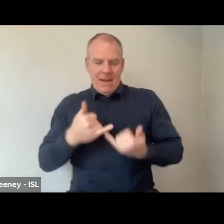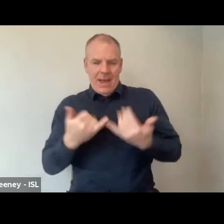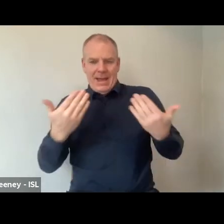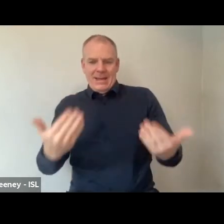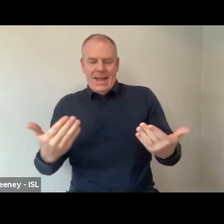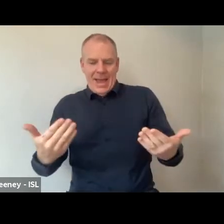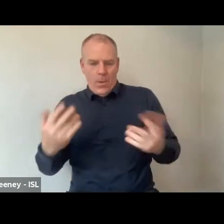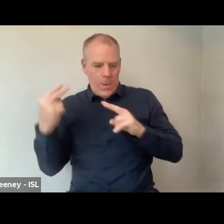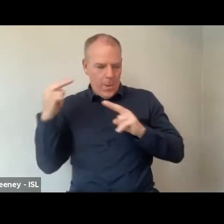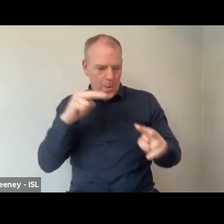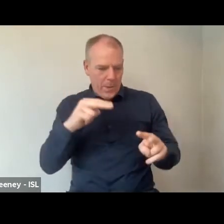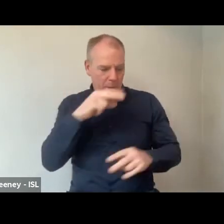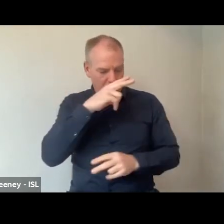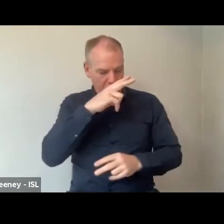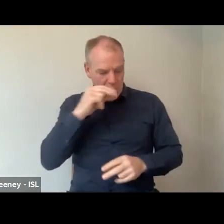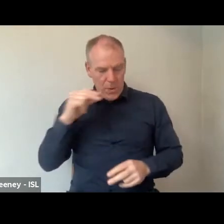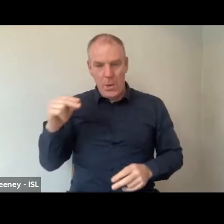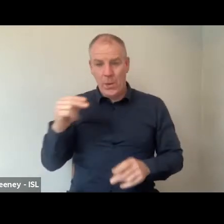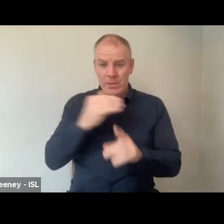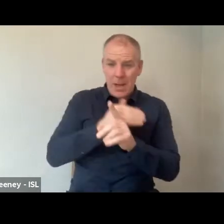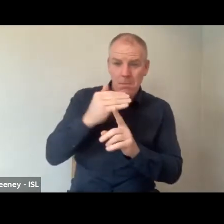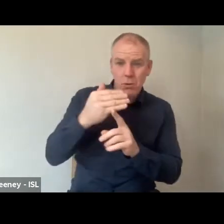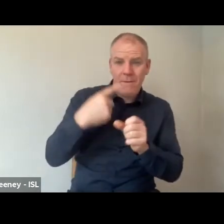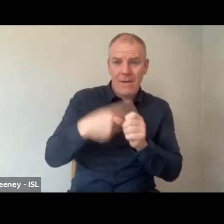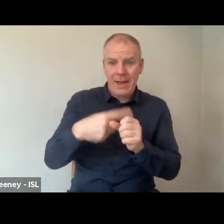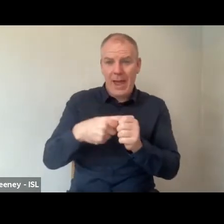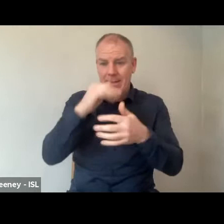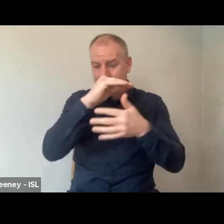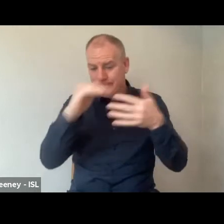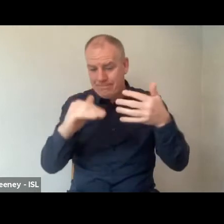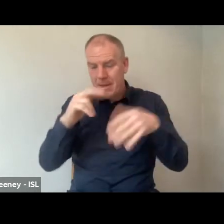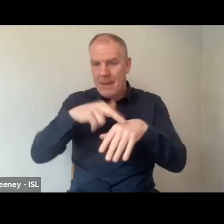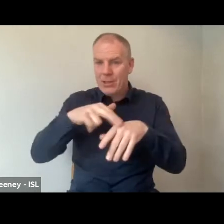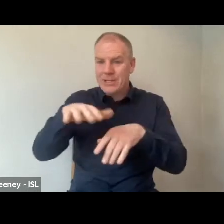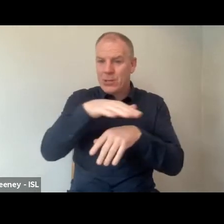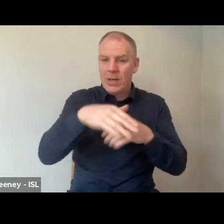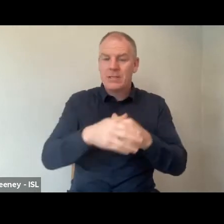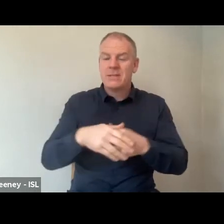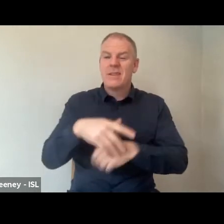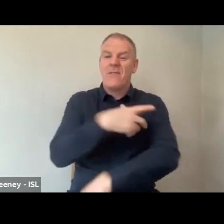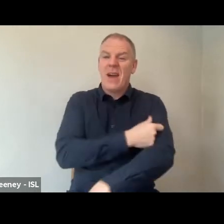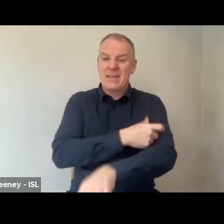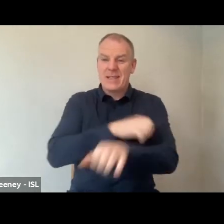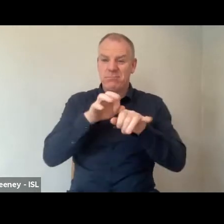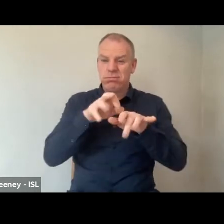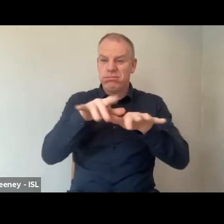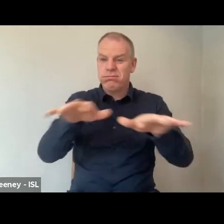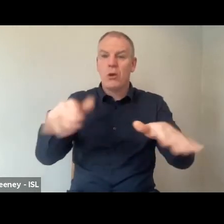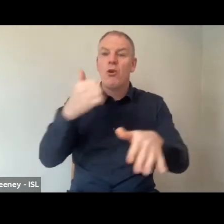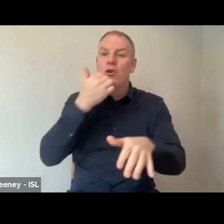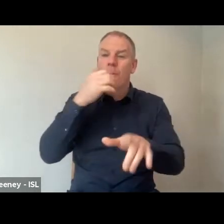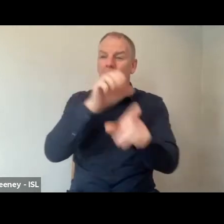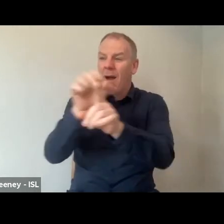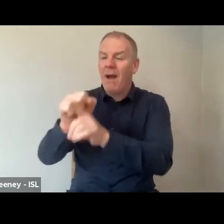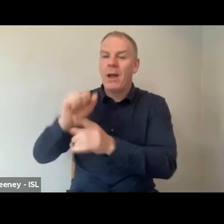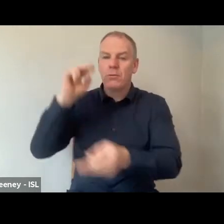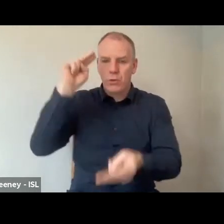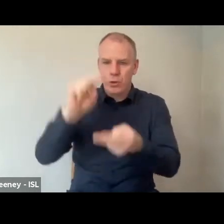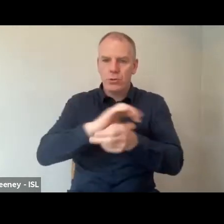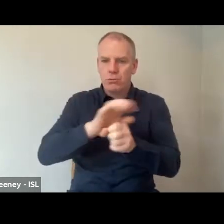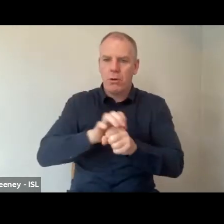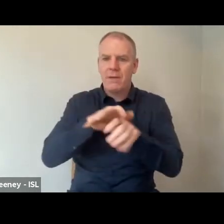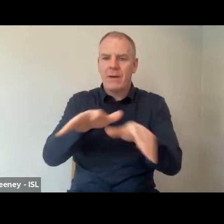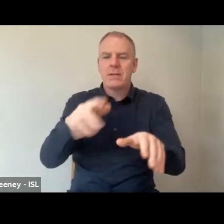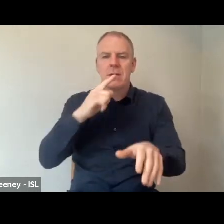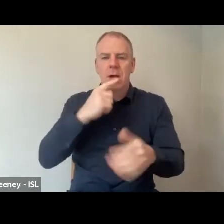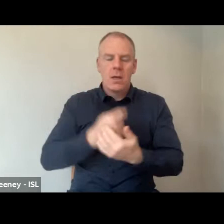place where news is beginning to improve again slowly. Vaccines are rolling out, numbers are falling, but on the other hand fatigue